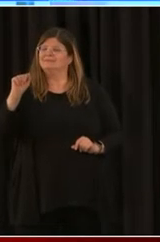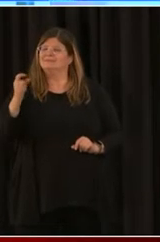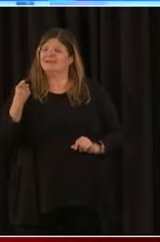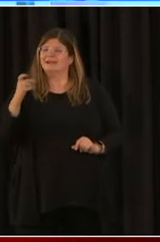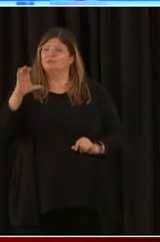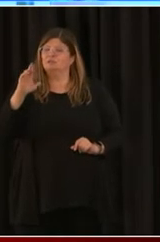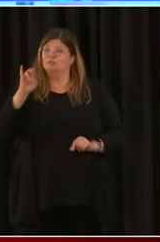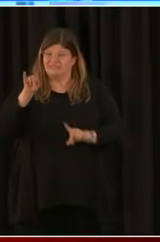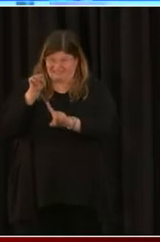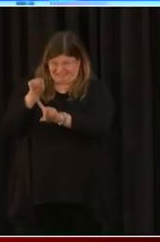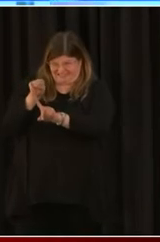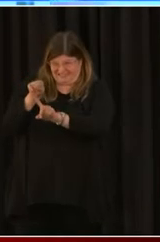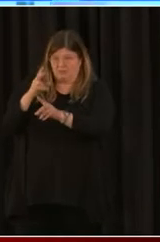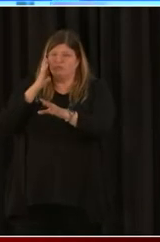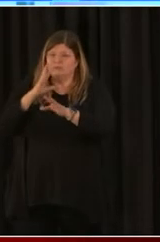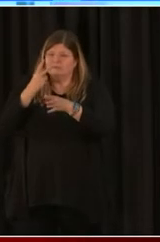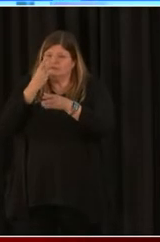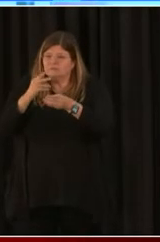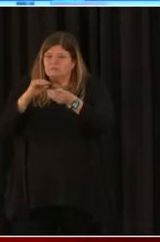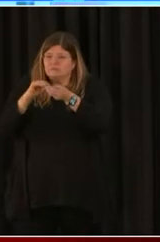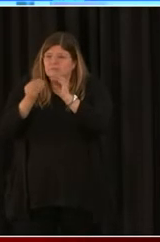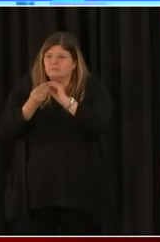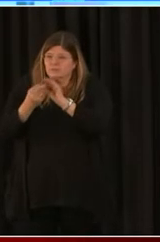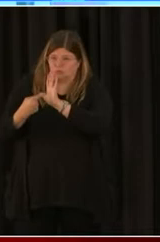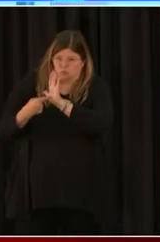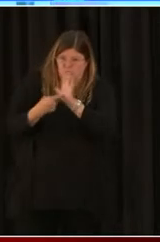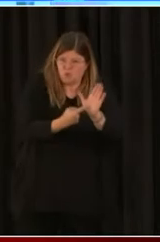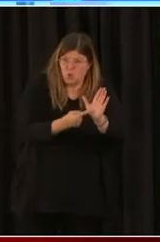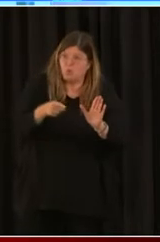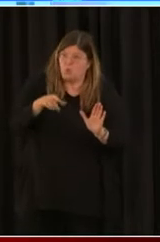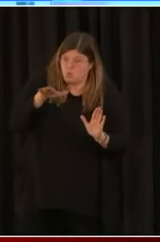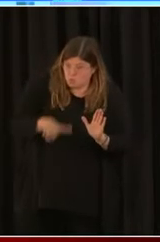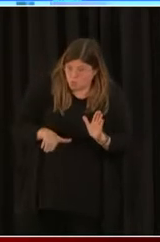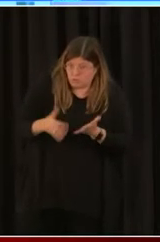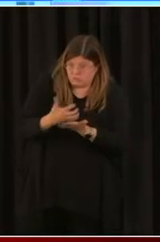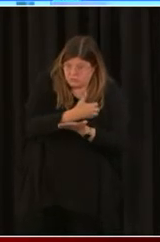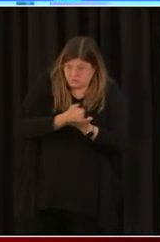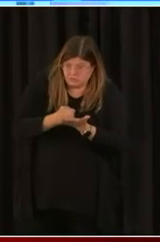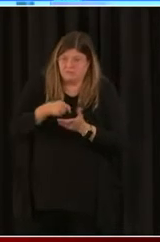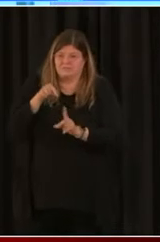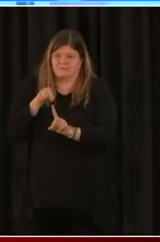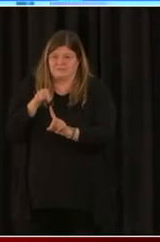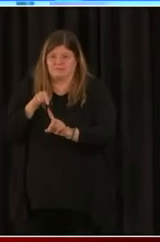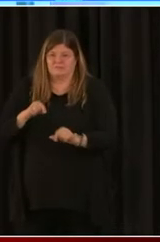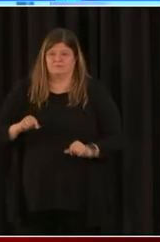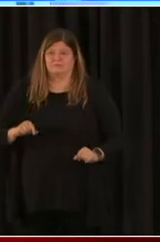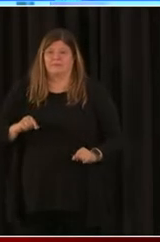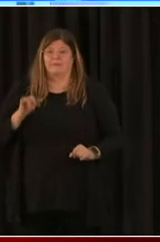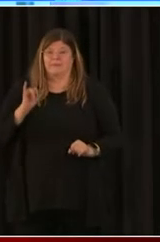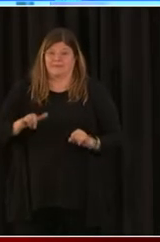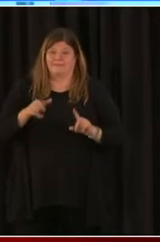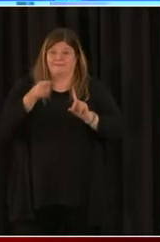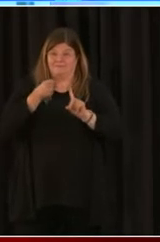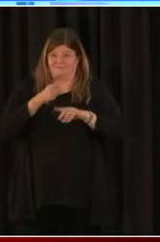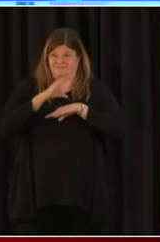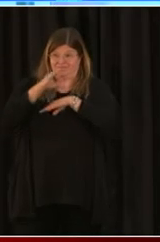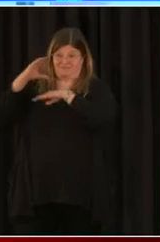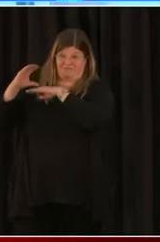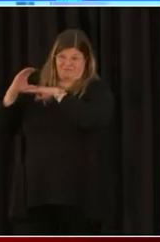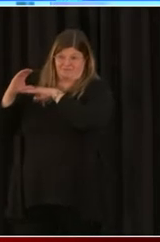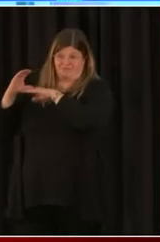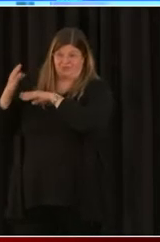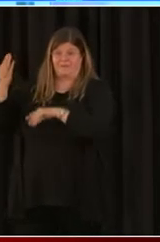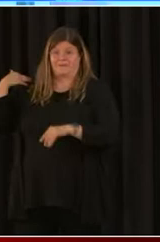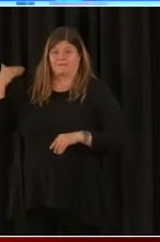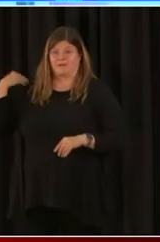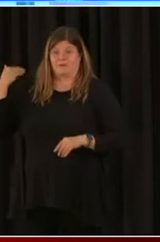will make all business owners happy. This stimulus package reverses the IRS ruling to allow tax deduction